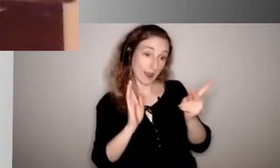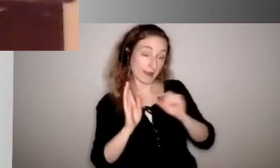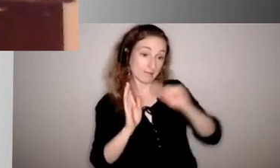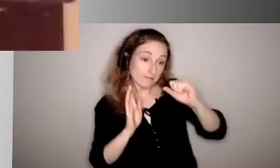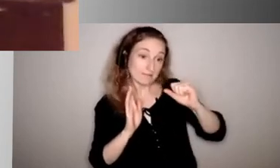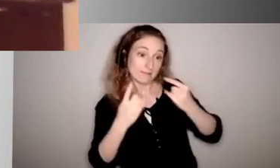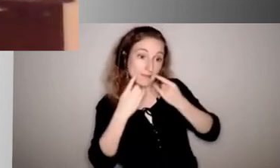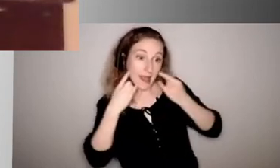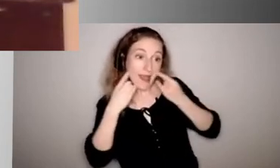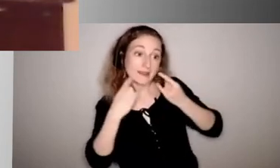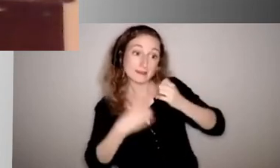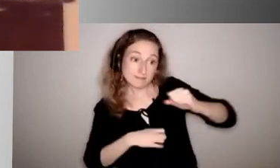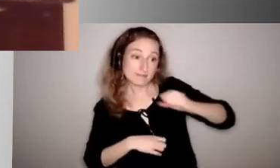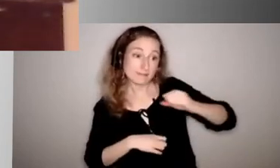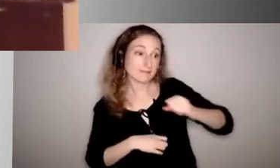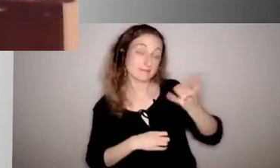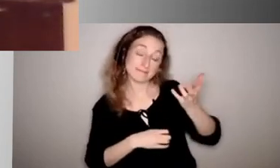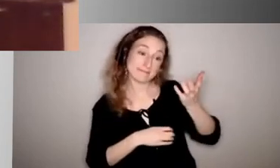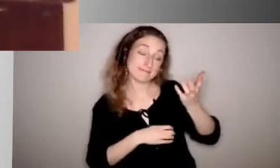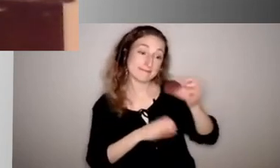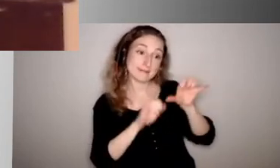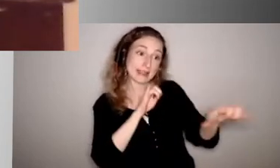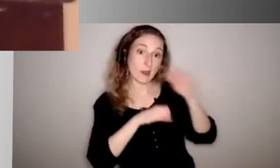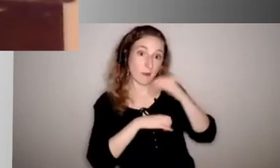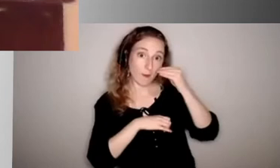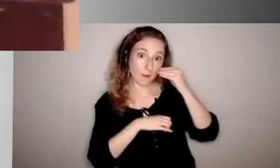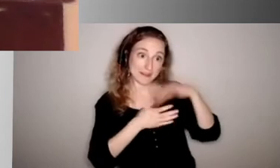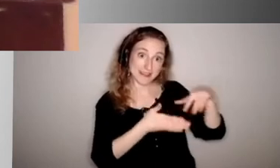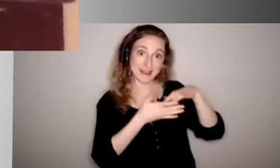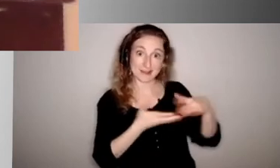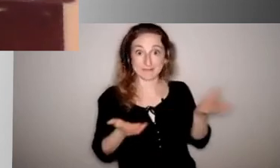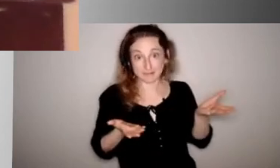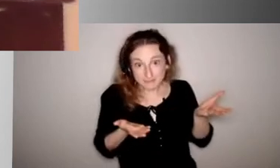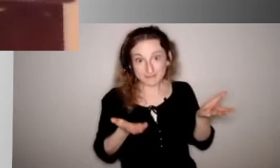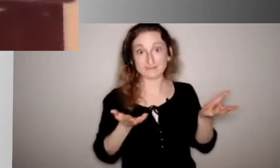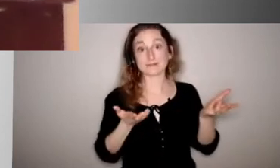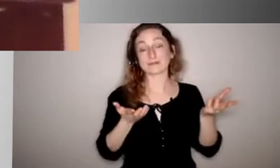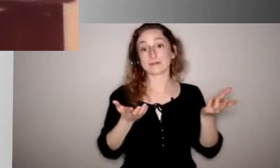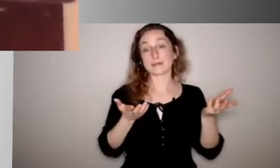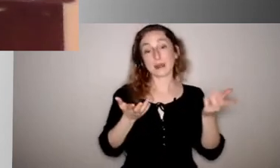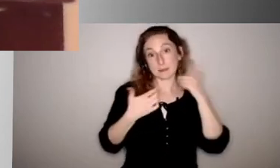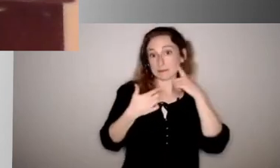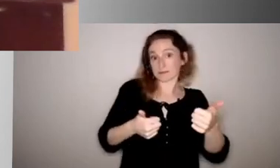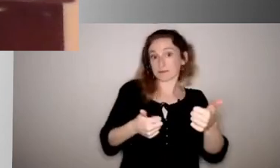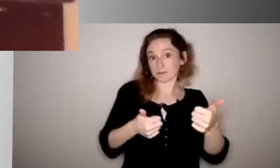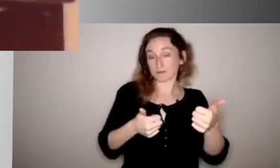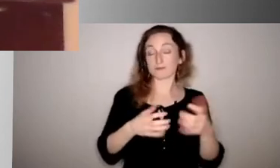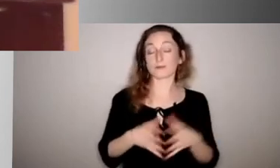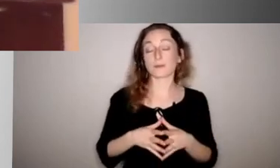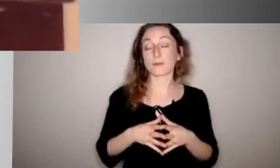same scope and pacing of, of what is happening in the in-person classroom. But that'll be a personal choice. And so